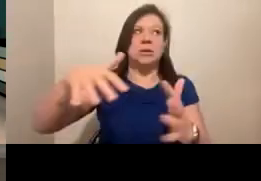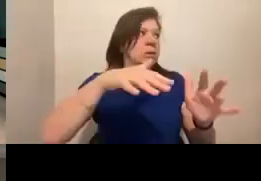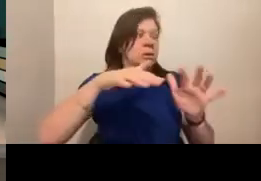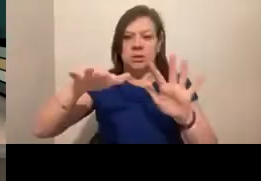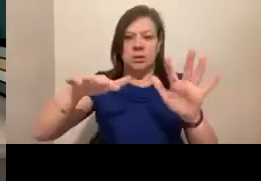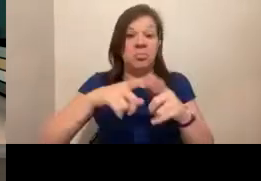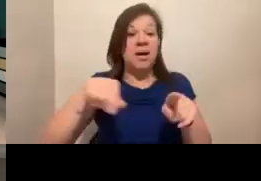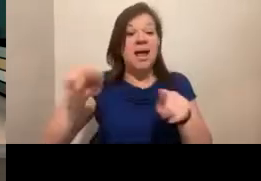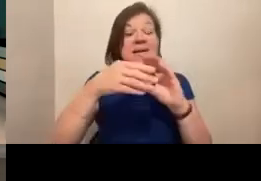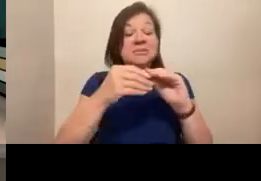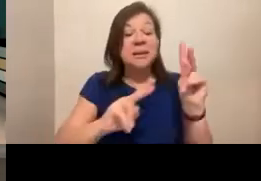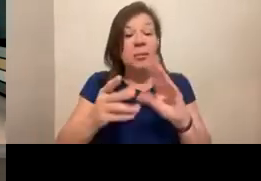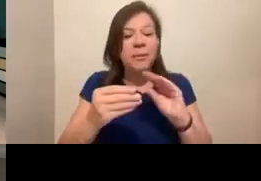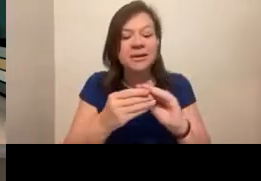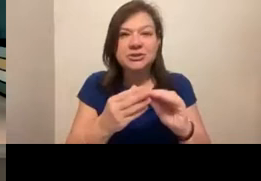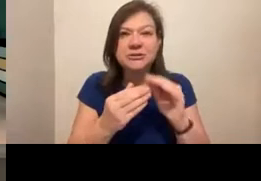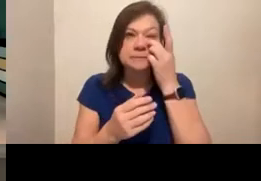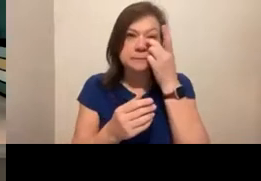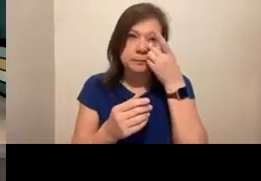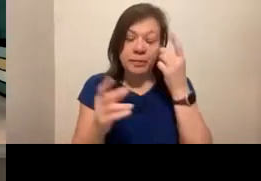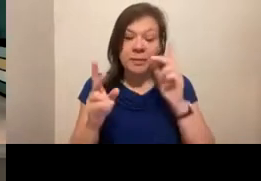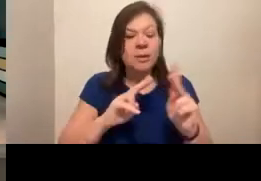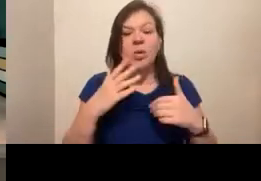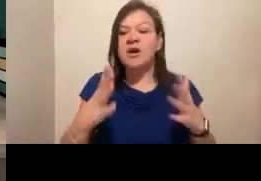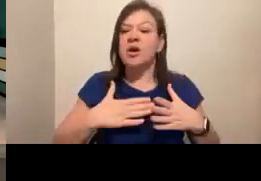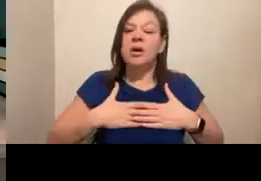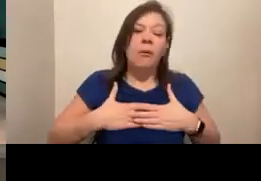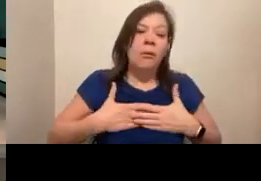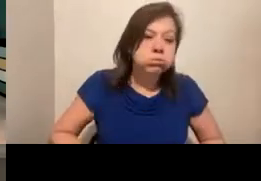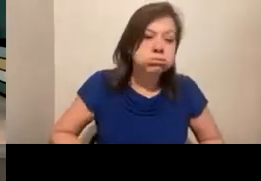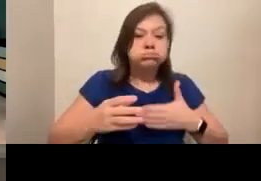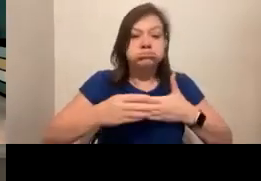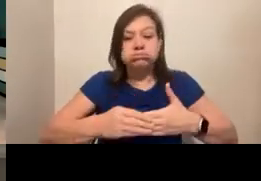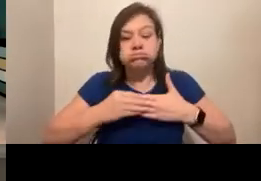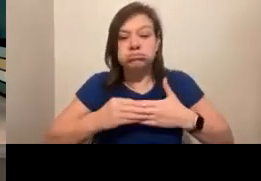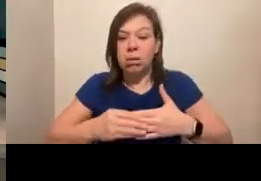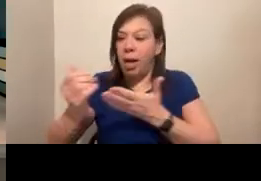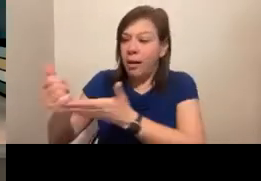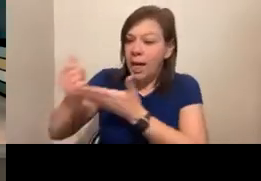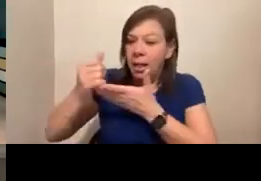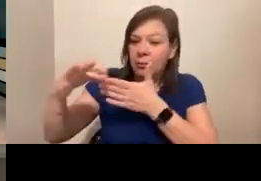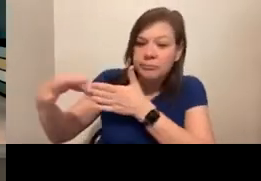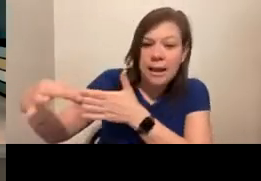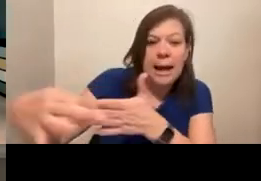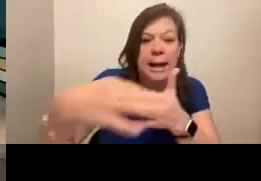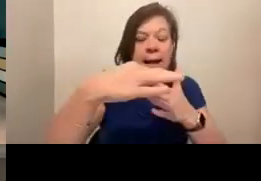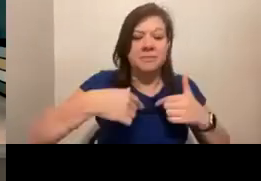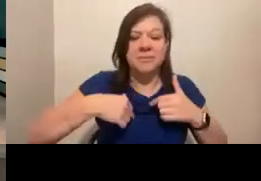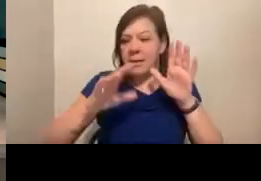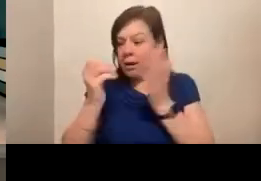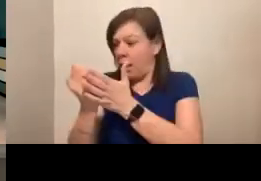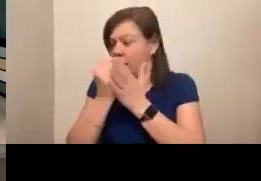already said, people were so gracious and generous and willing to help point me in the right directions and help me find